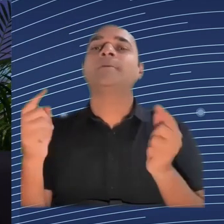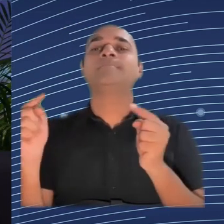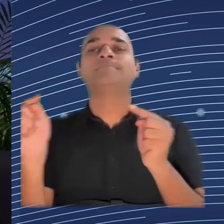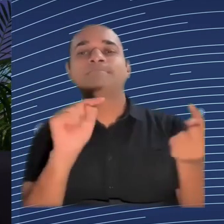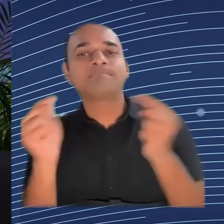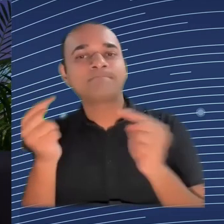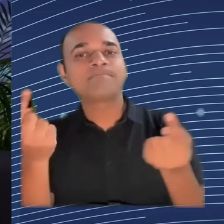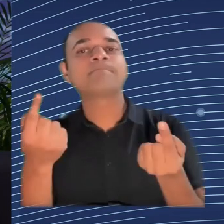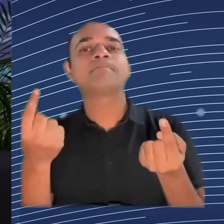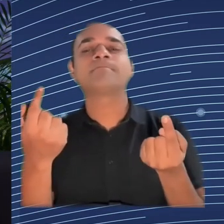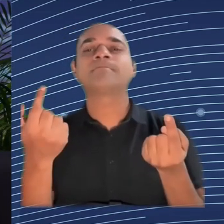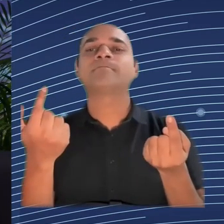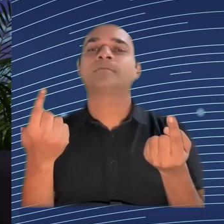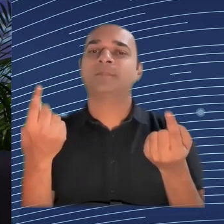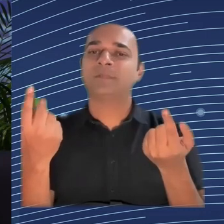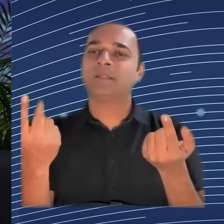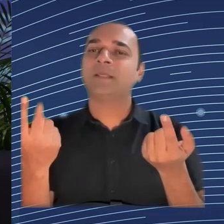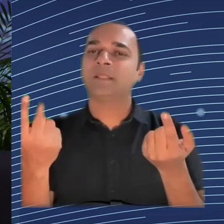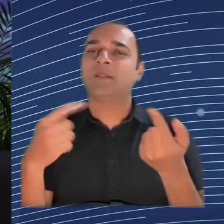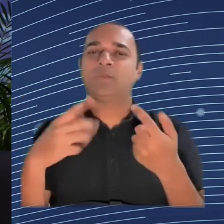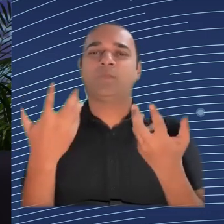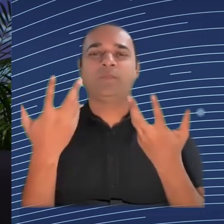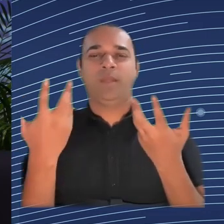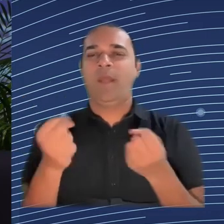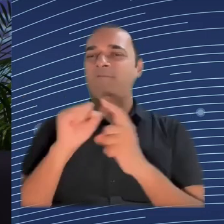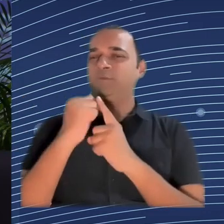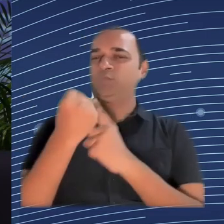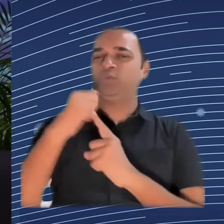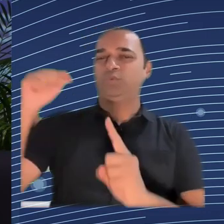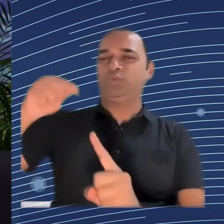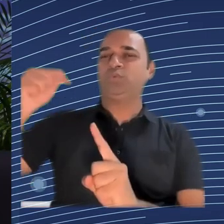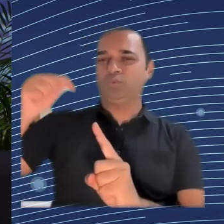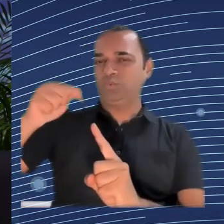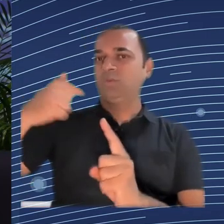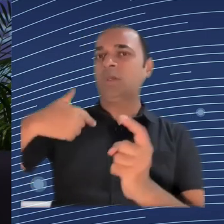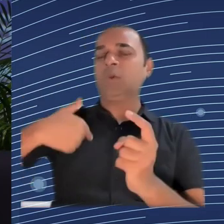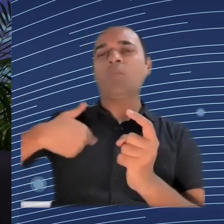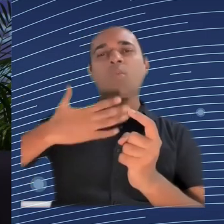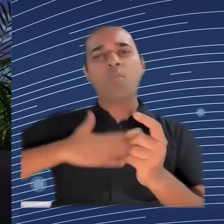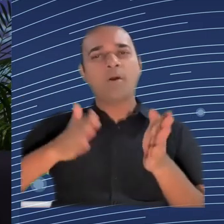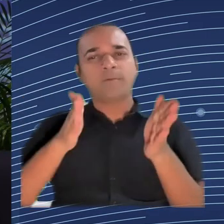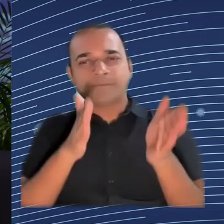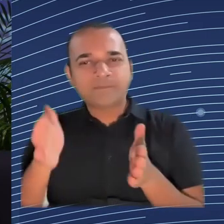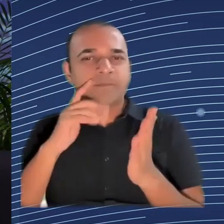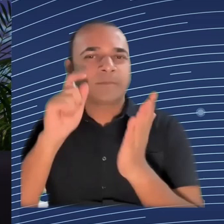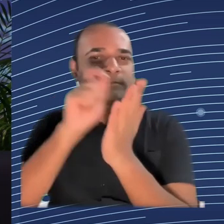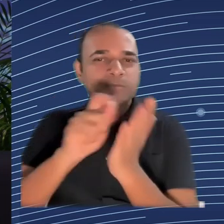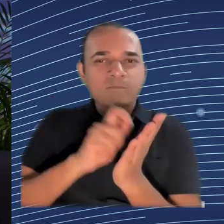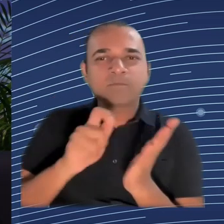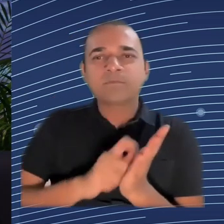the app where they get the possibility to have